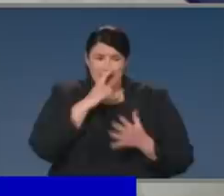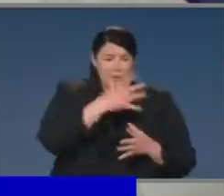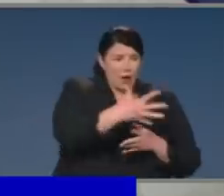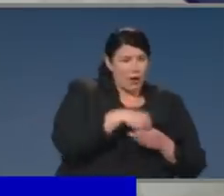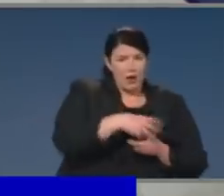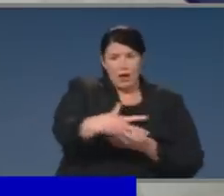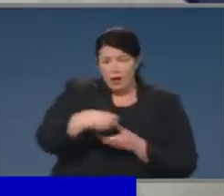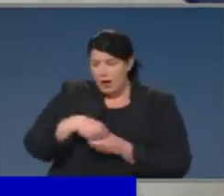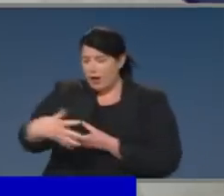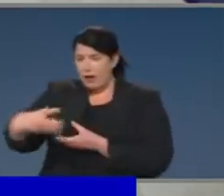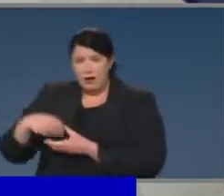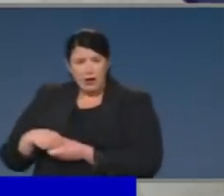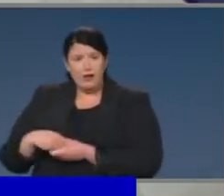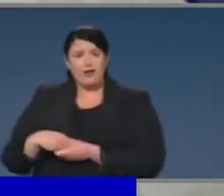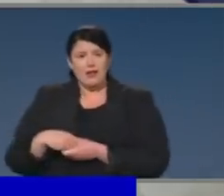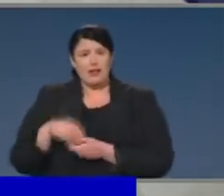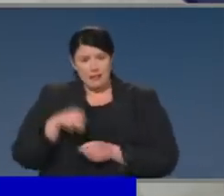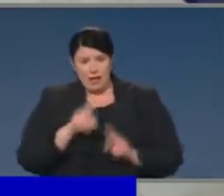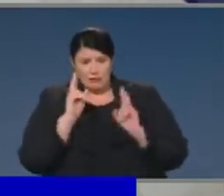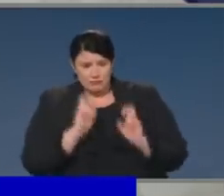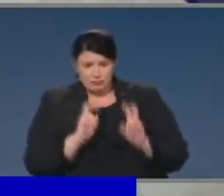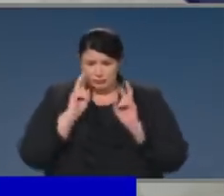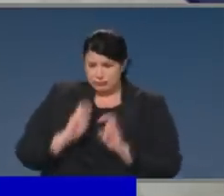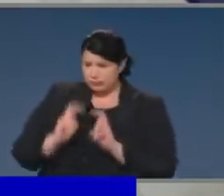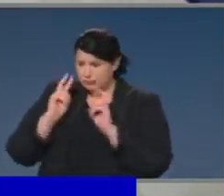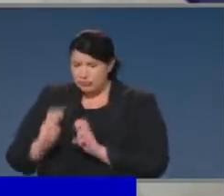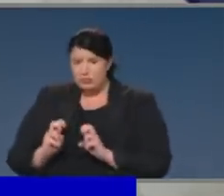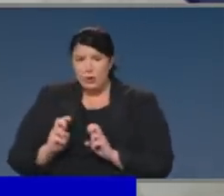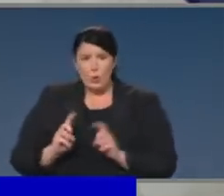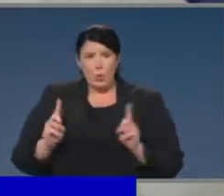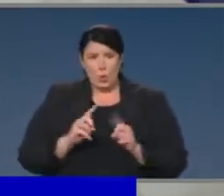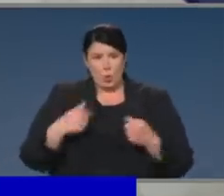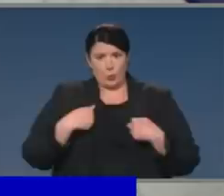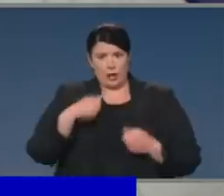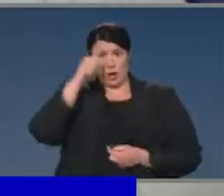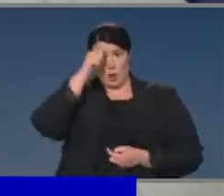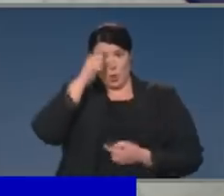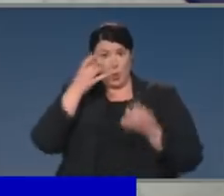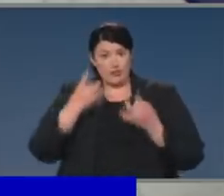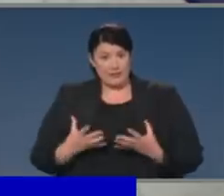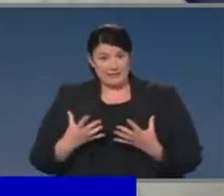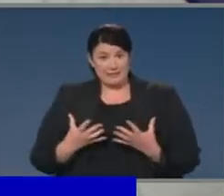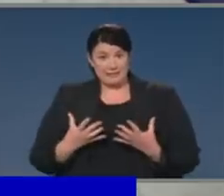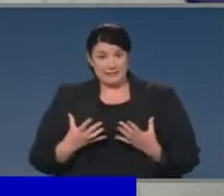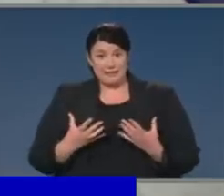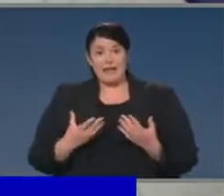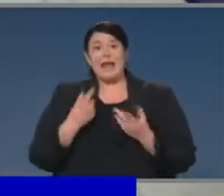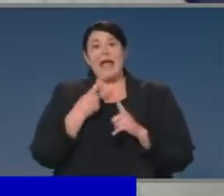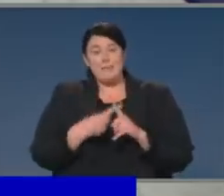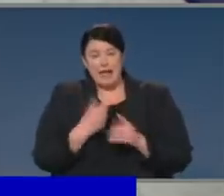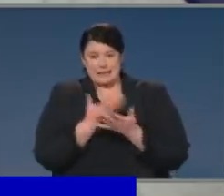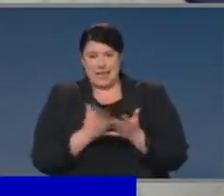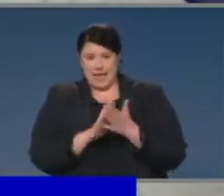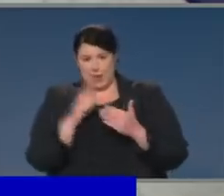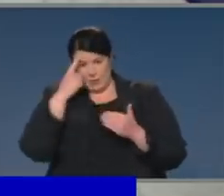Marie Thiessen, many others who are looking at what do we know and how can we try and work